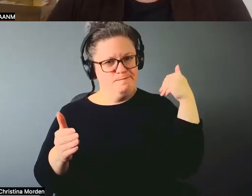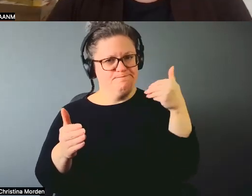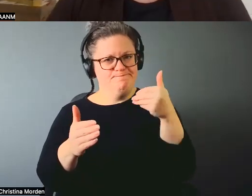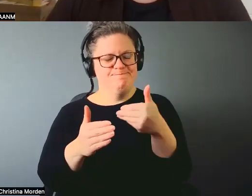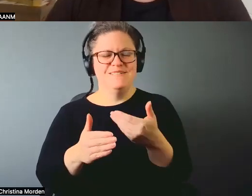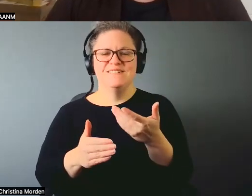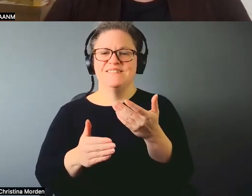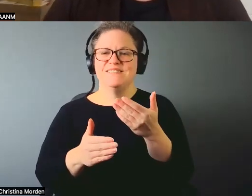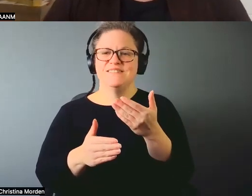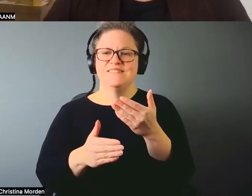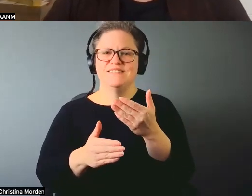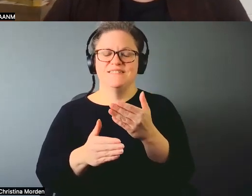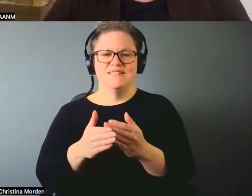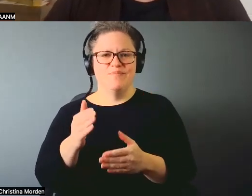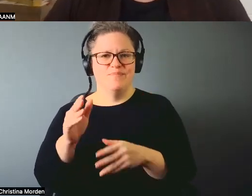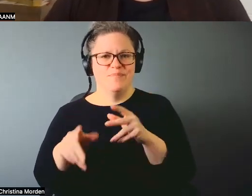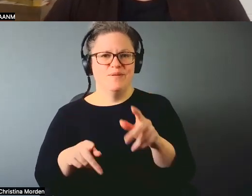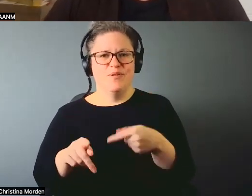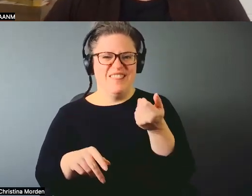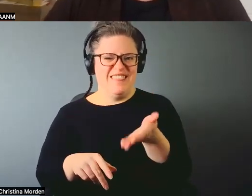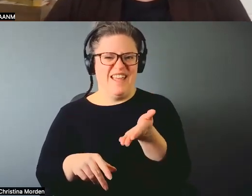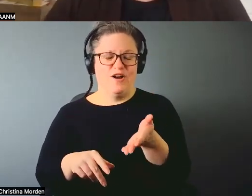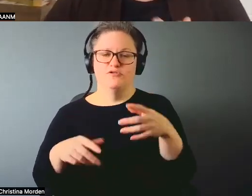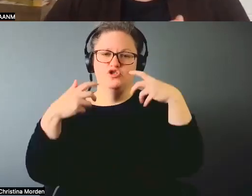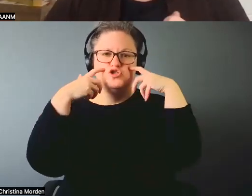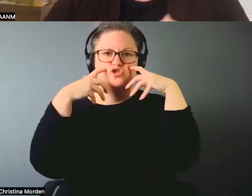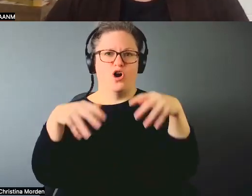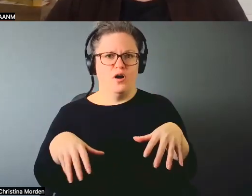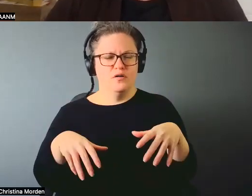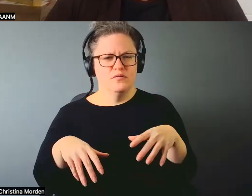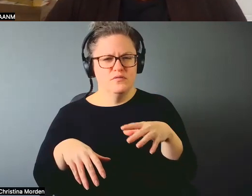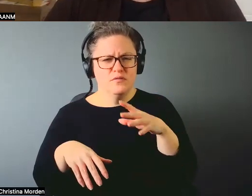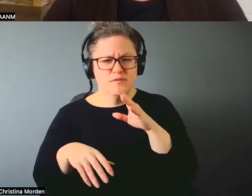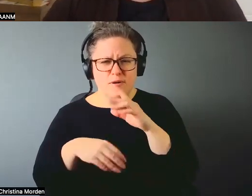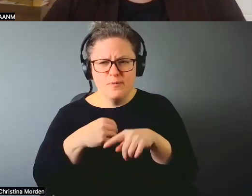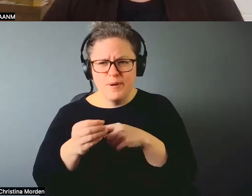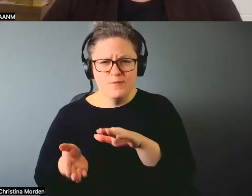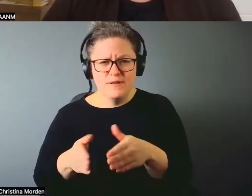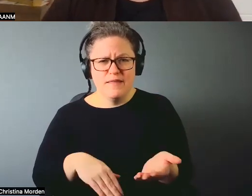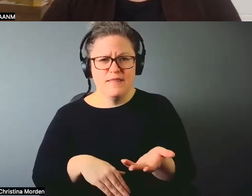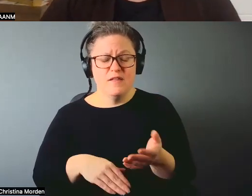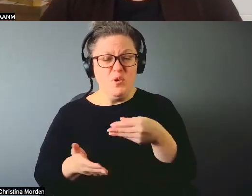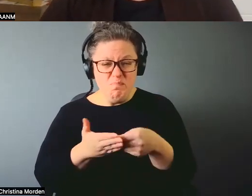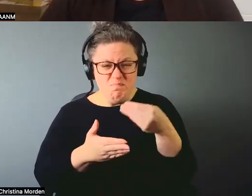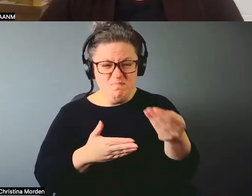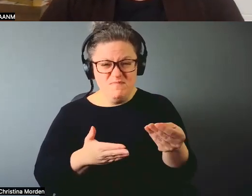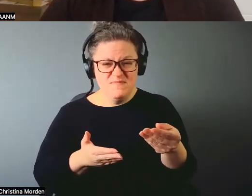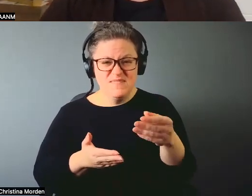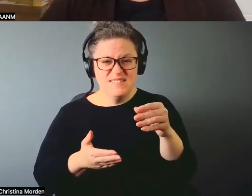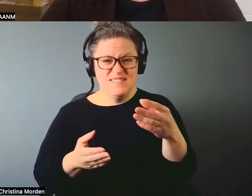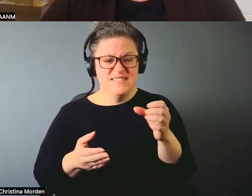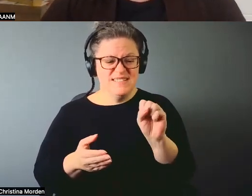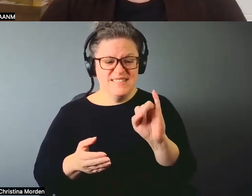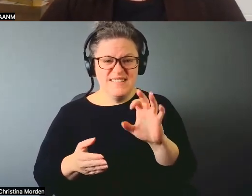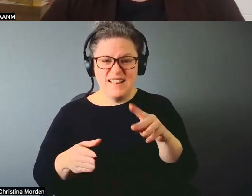That I'm talking about that, that I've actually purchased my death silk, that I'm